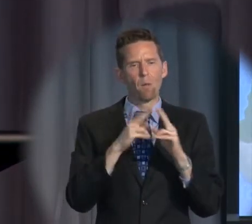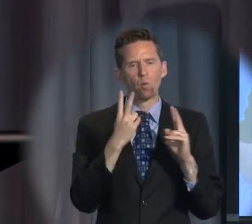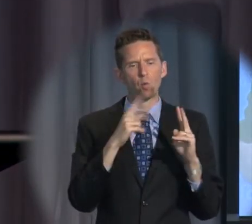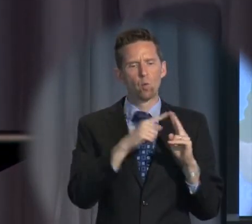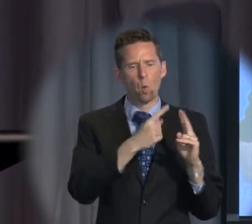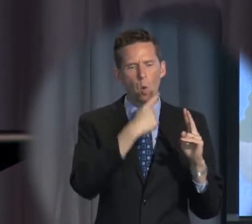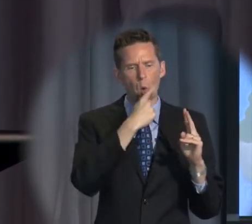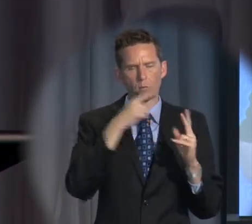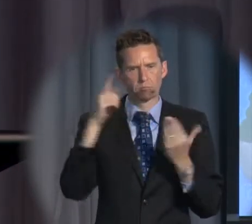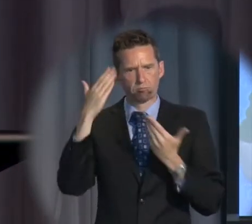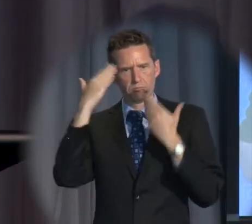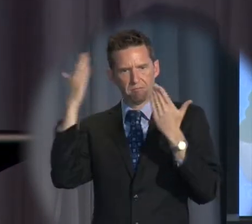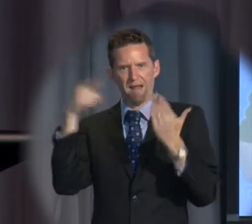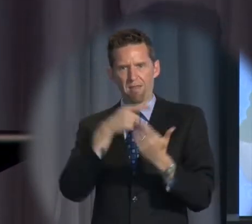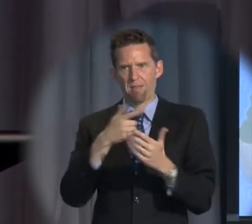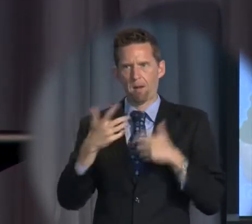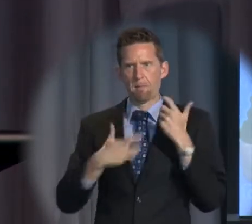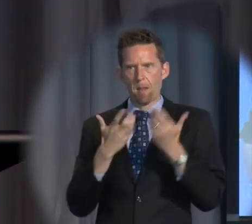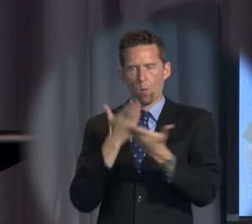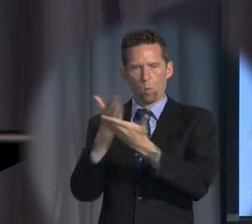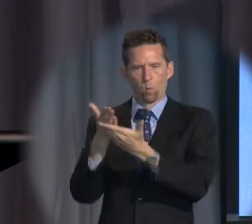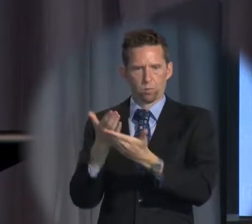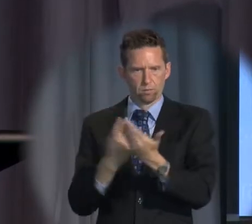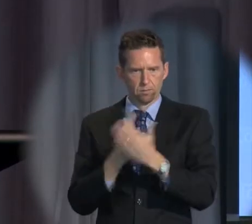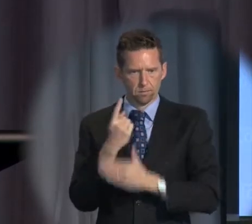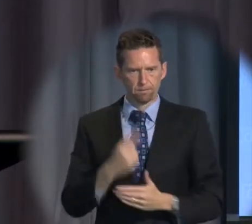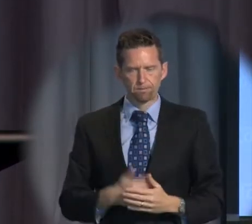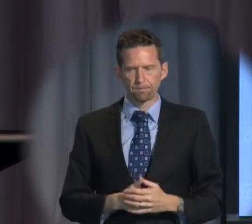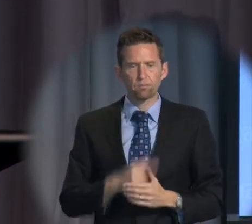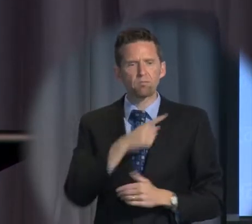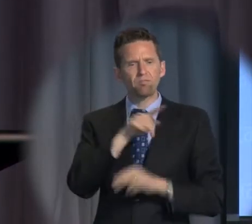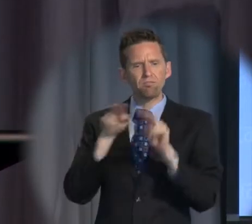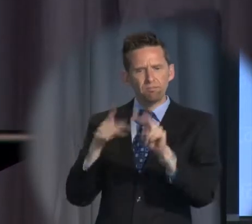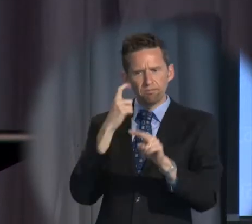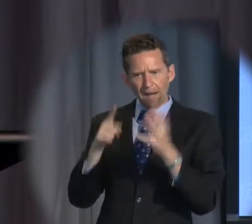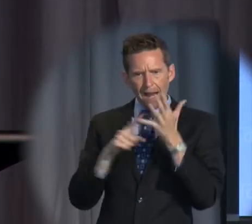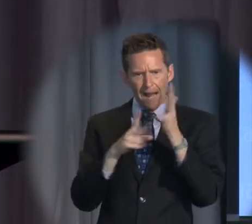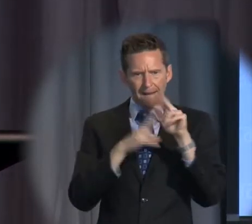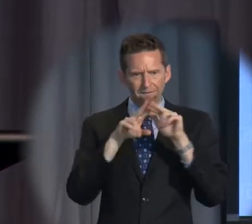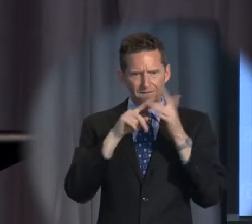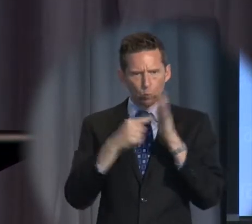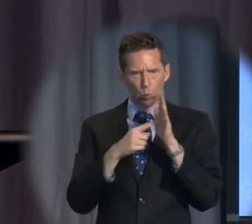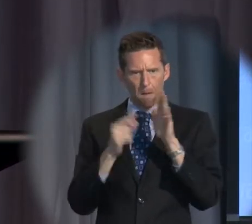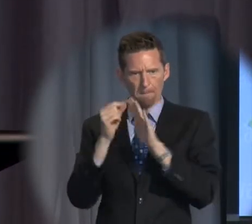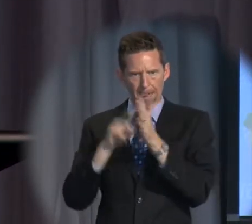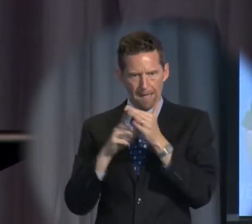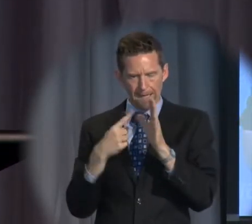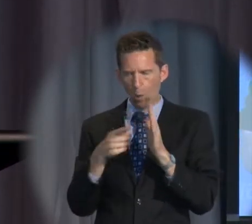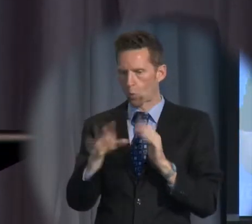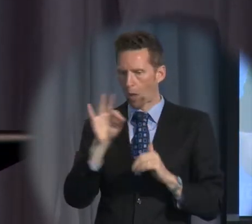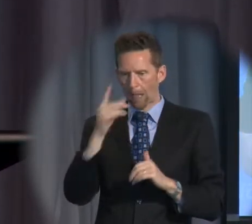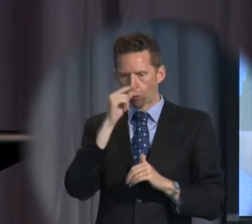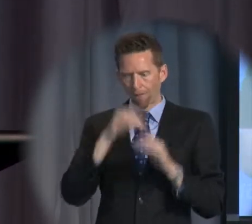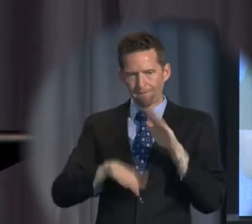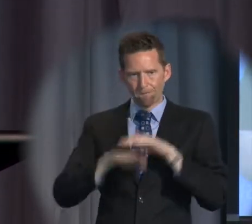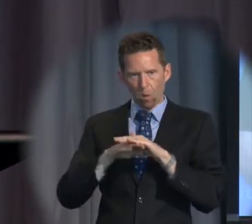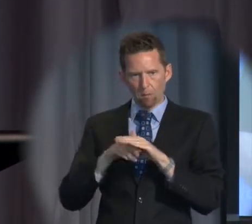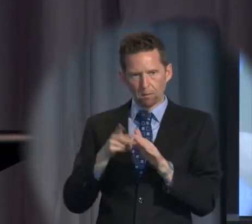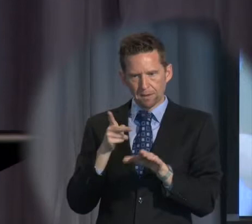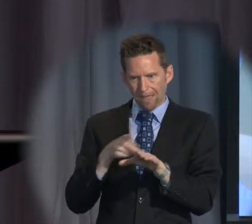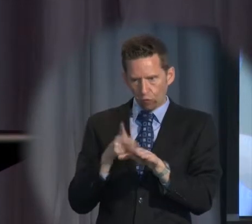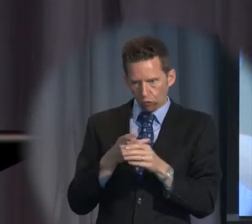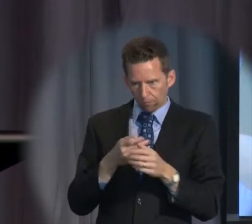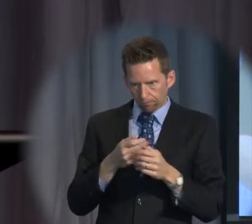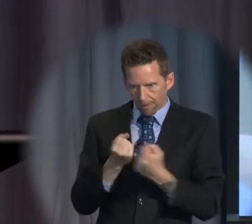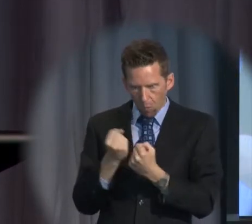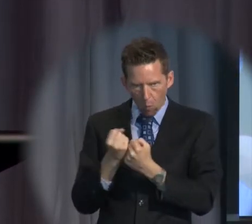also unaware that it had ever been made. So he was found unfit to plead. He was found not eligible for full psychiatric support but also